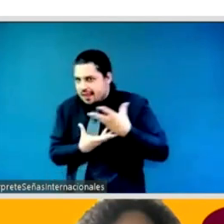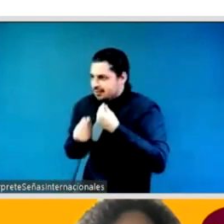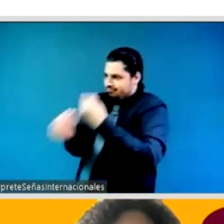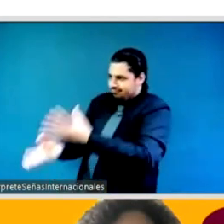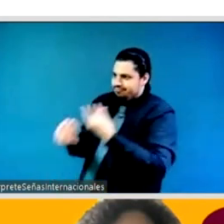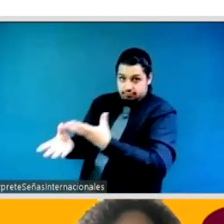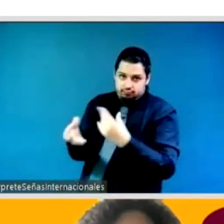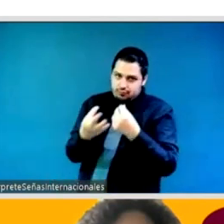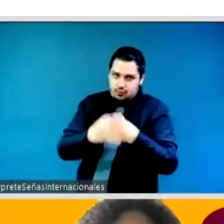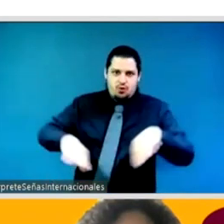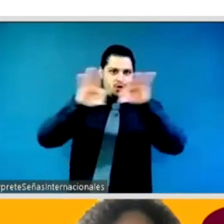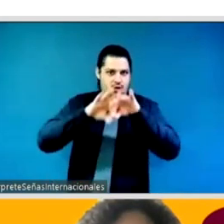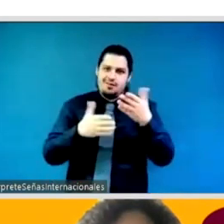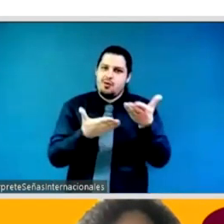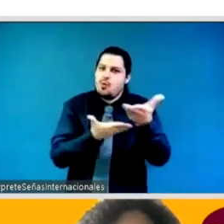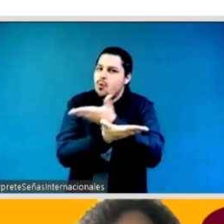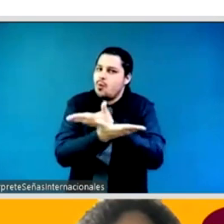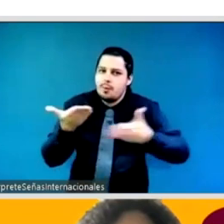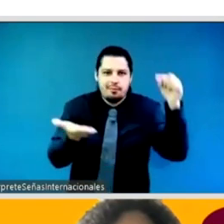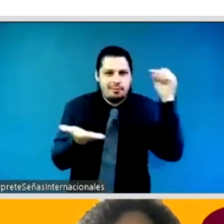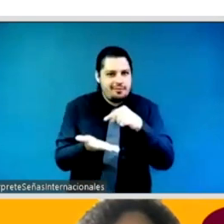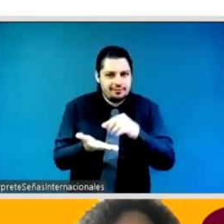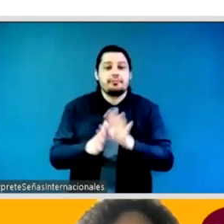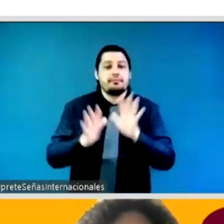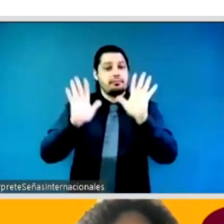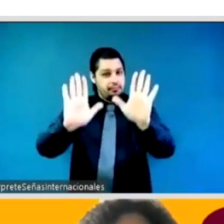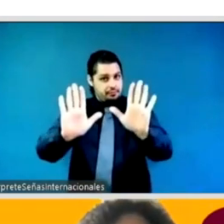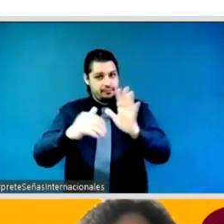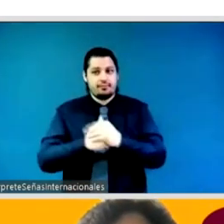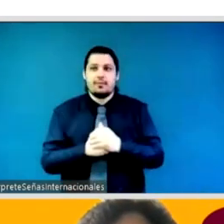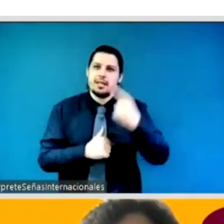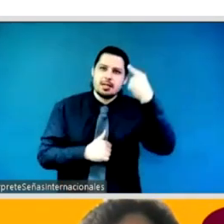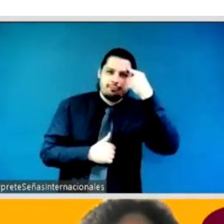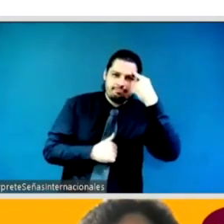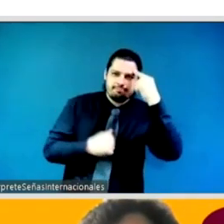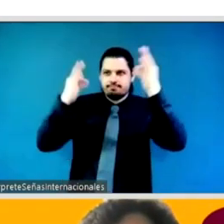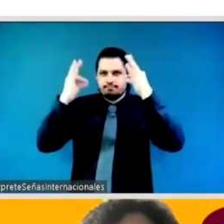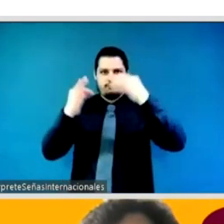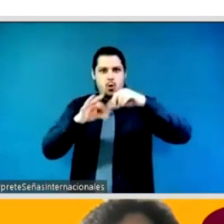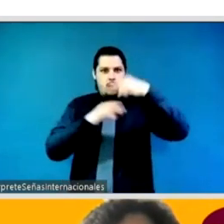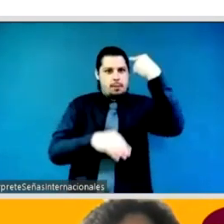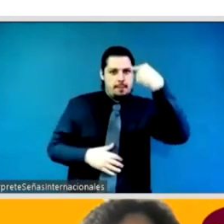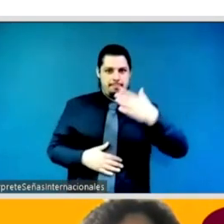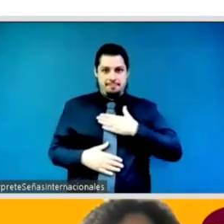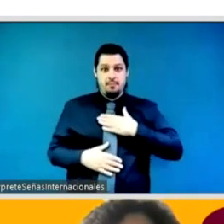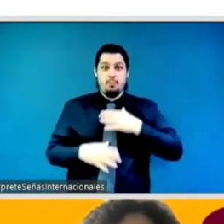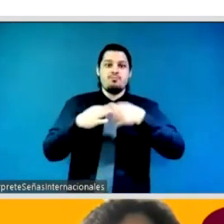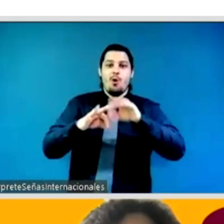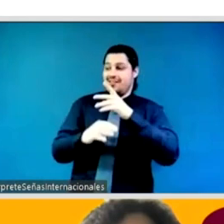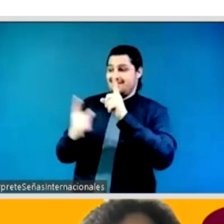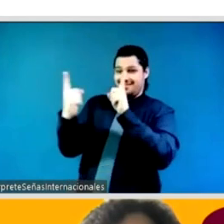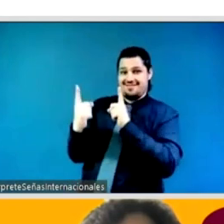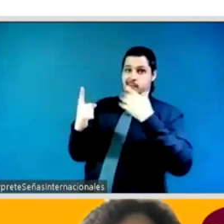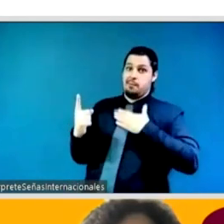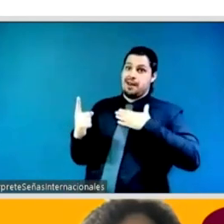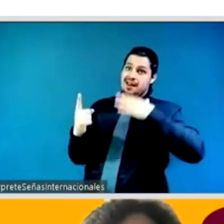we talk about just you know effective participation or transformative you know um change in in women and men and just the